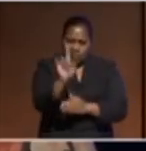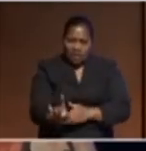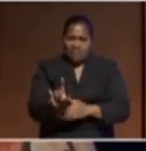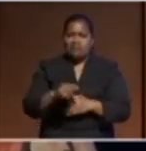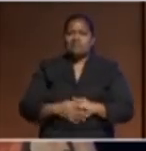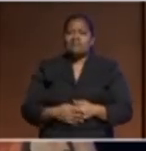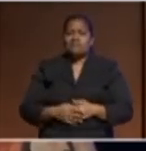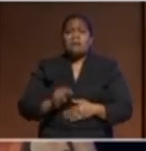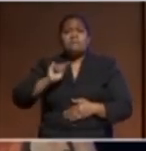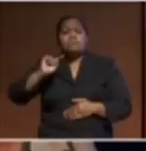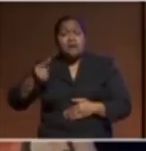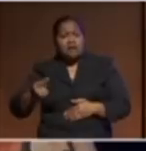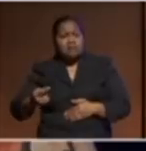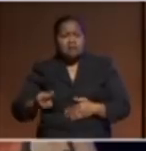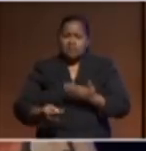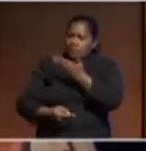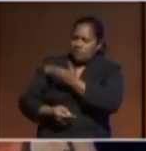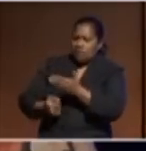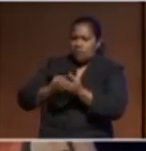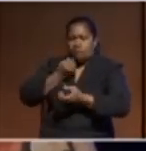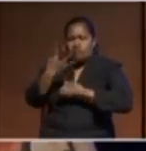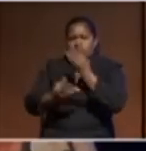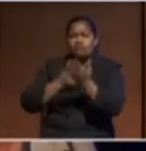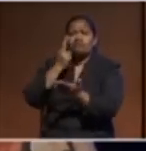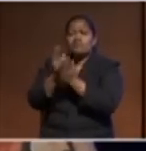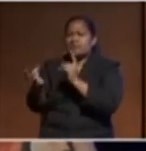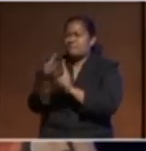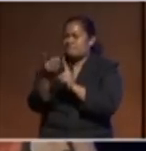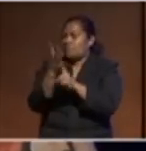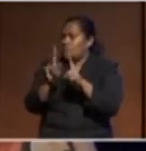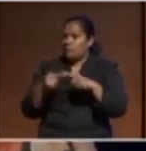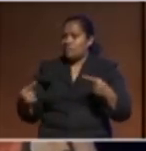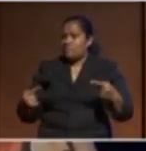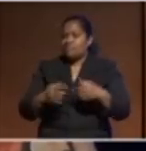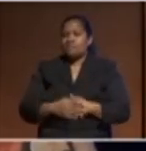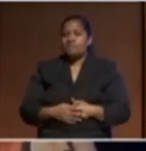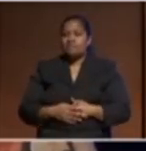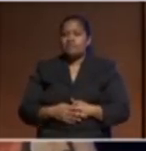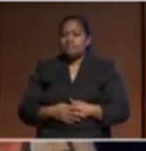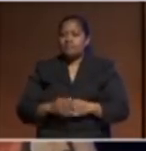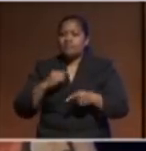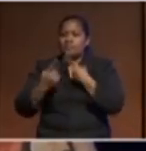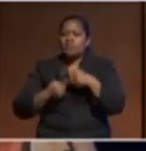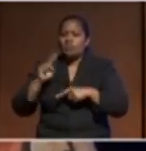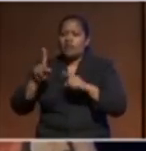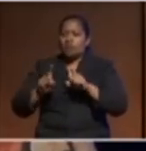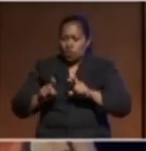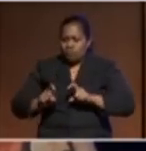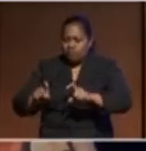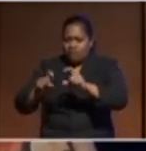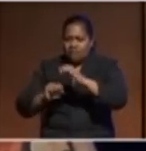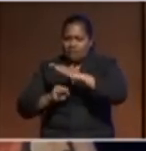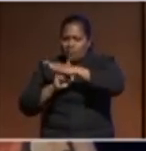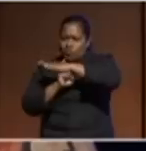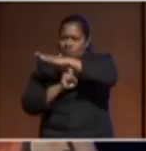but you mentioned some really important things about being anchored about being rooted and I would like